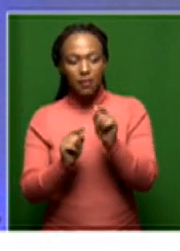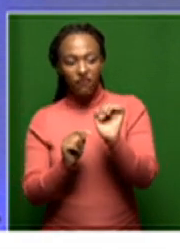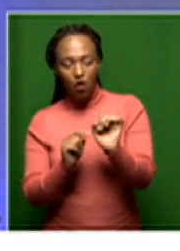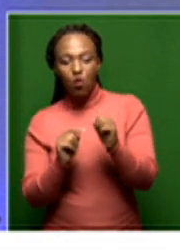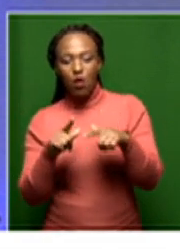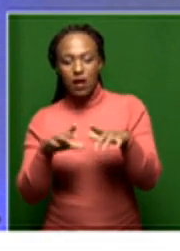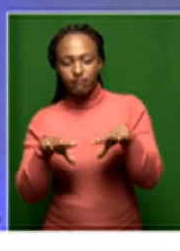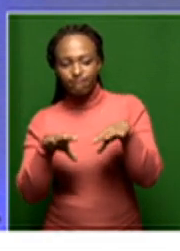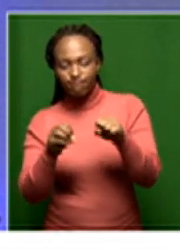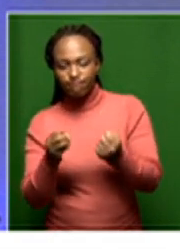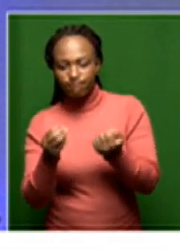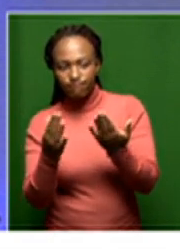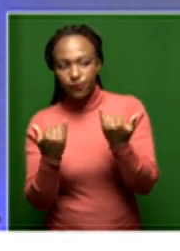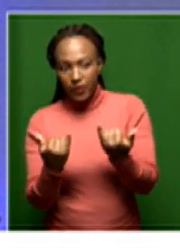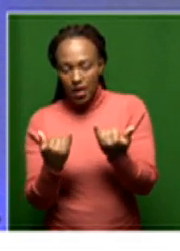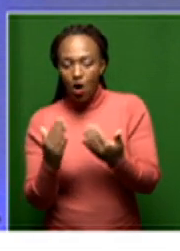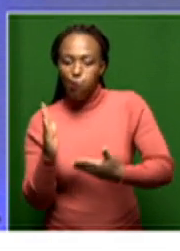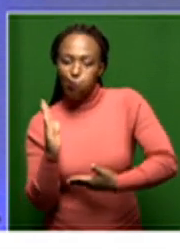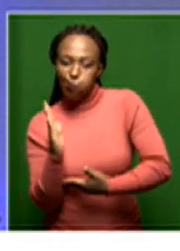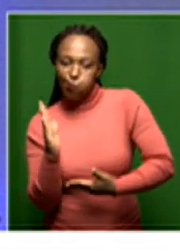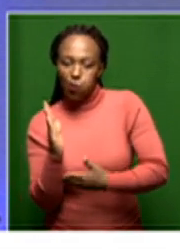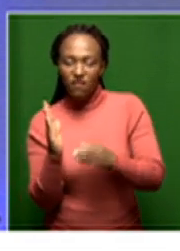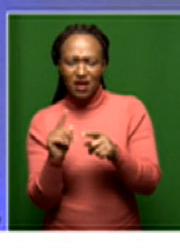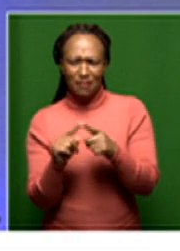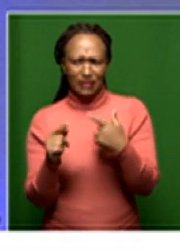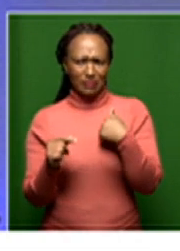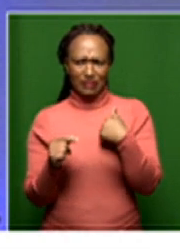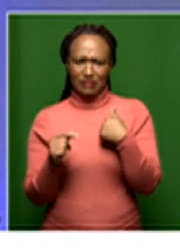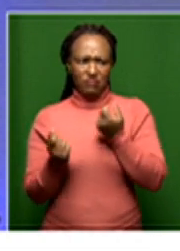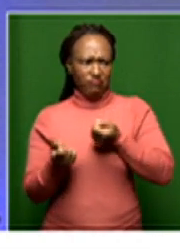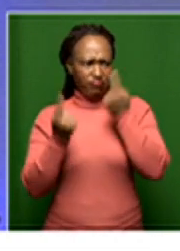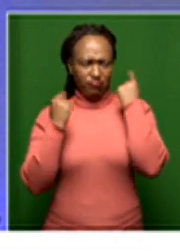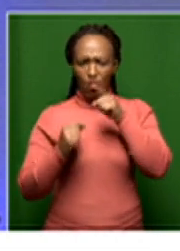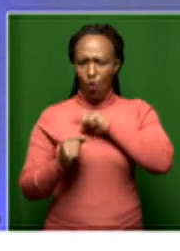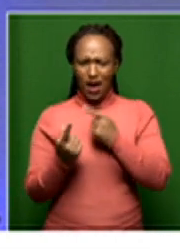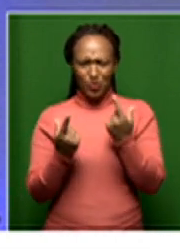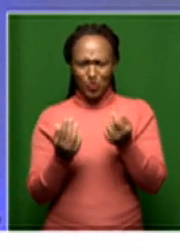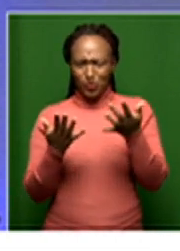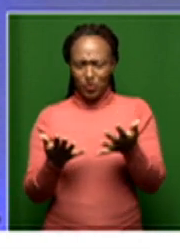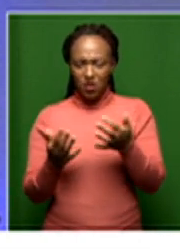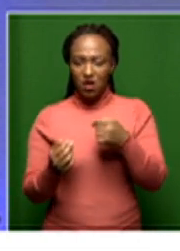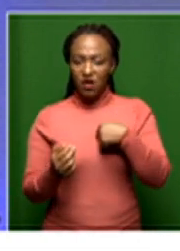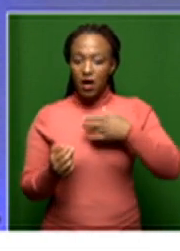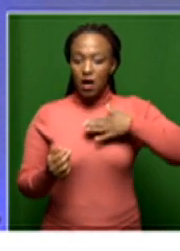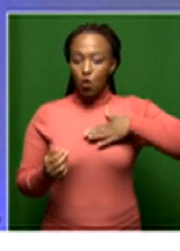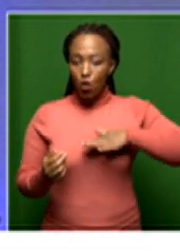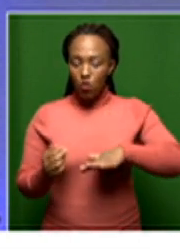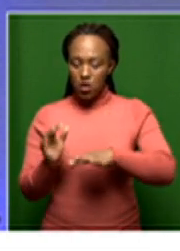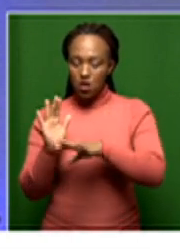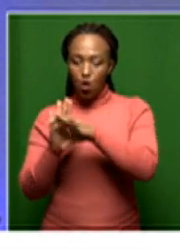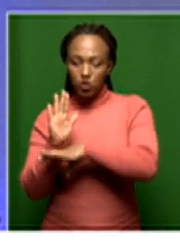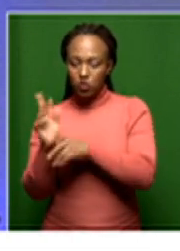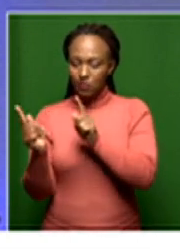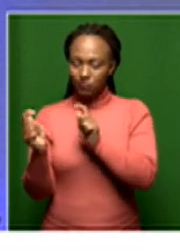as they currently exist. There is no logic to doing that at all. And if they don't want to amend the Constitution,